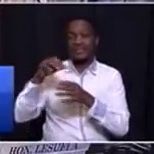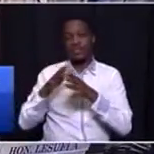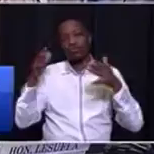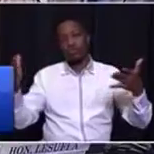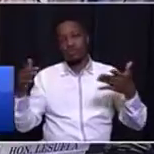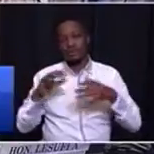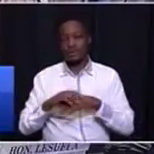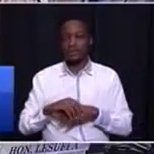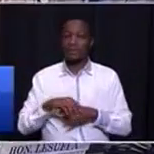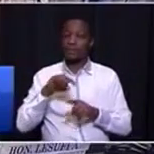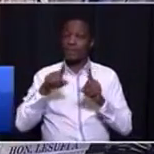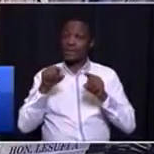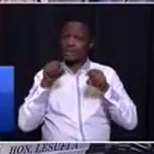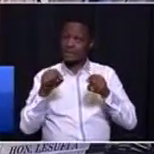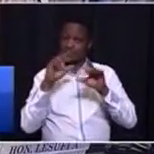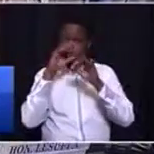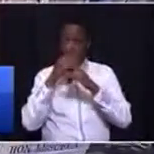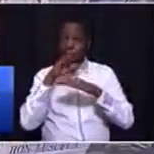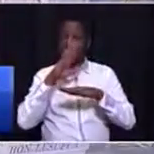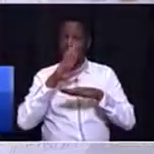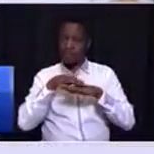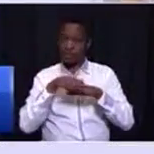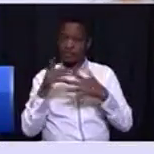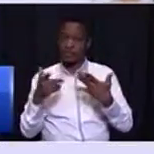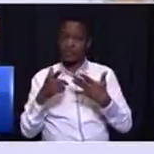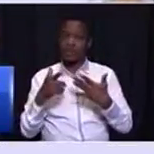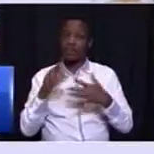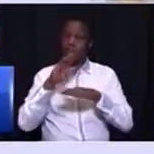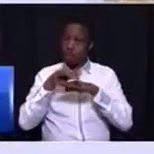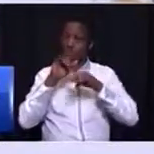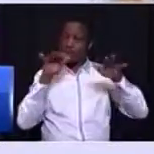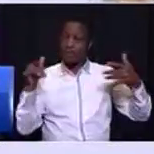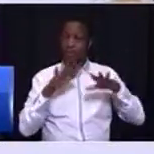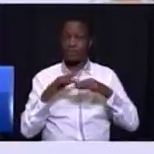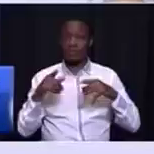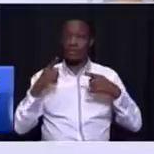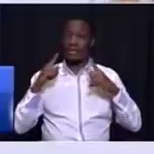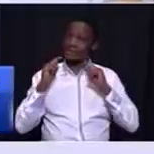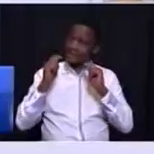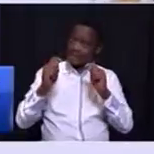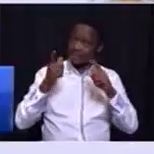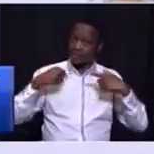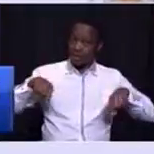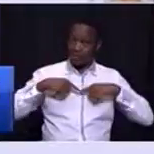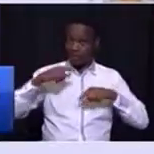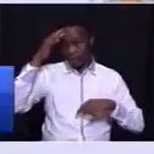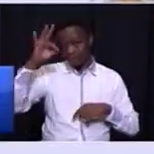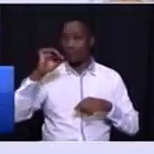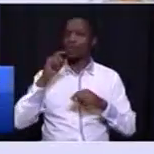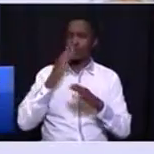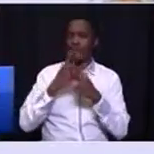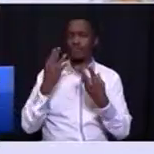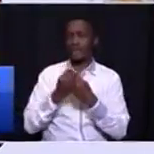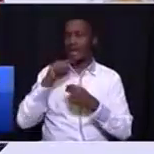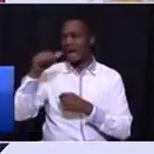concentrated largely away from where most of our people live. It's the task of our government. We will work with other private